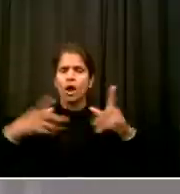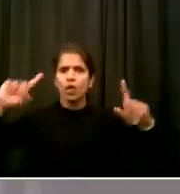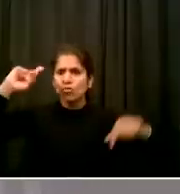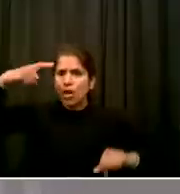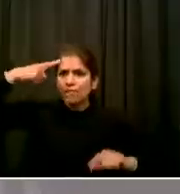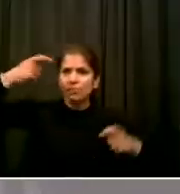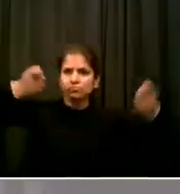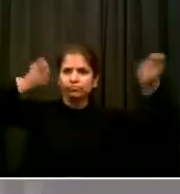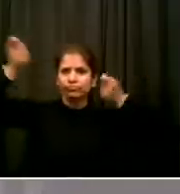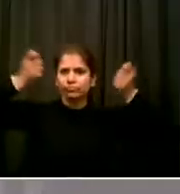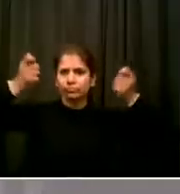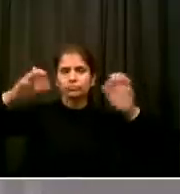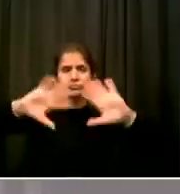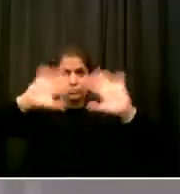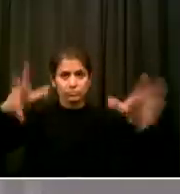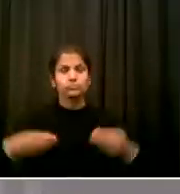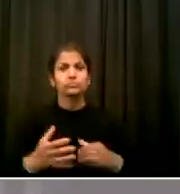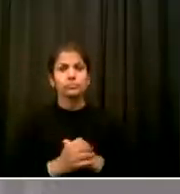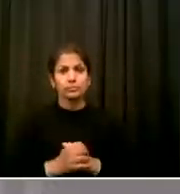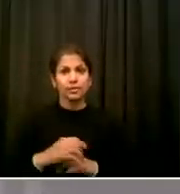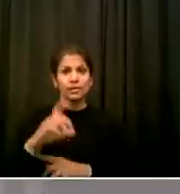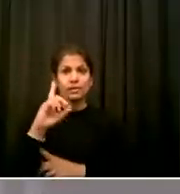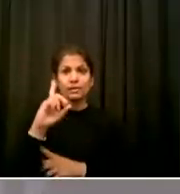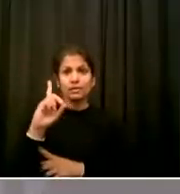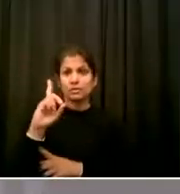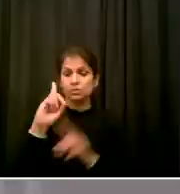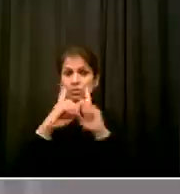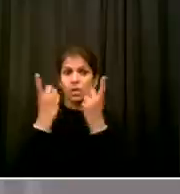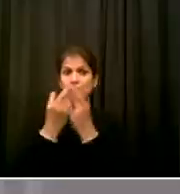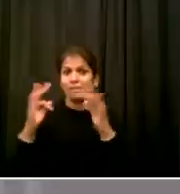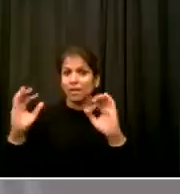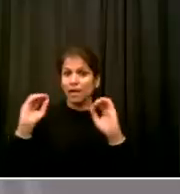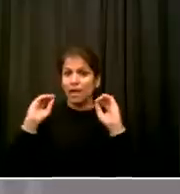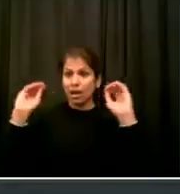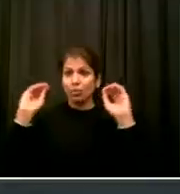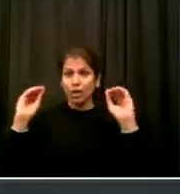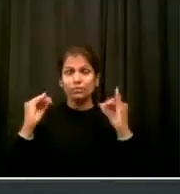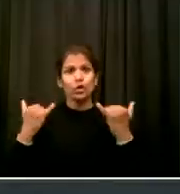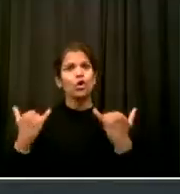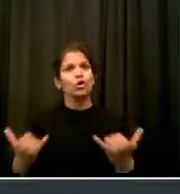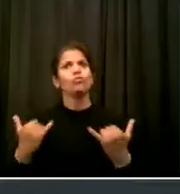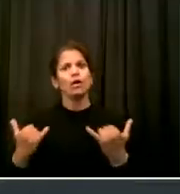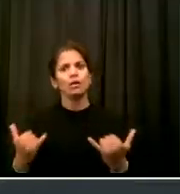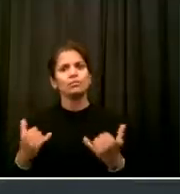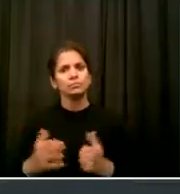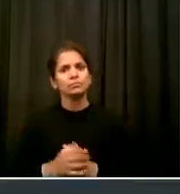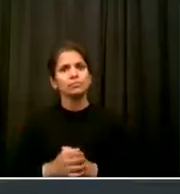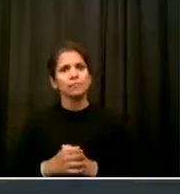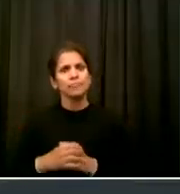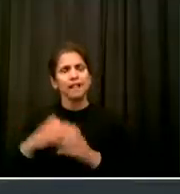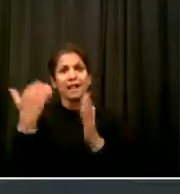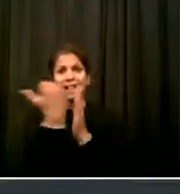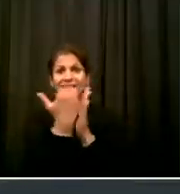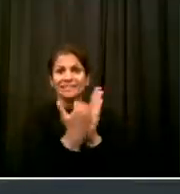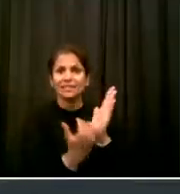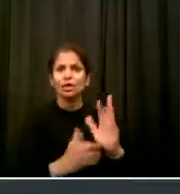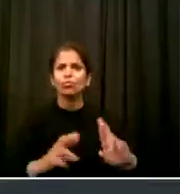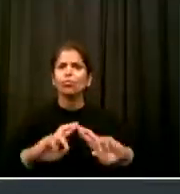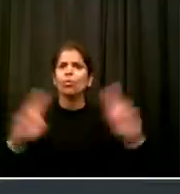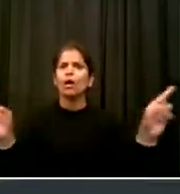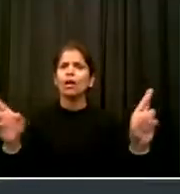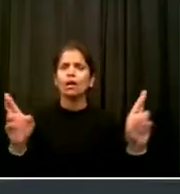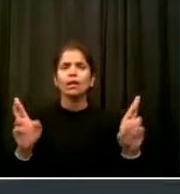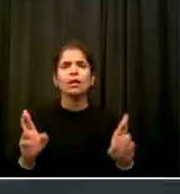For freedom to all of our young people Today teachers citywide have lessons plans Lesson plans